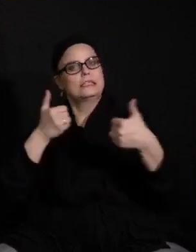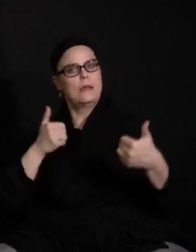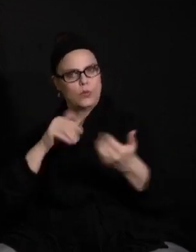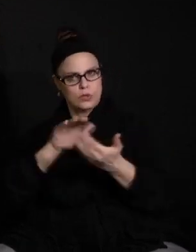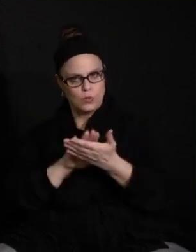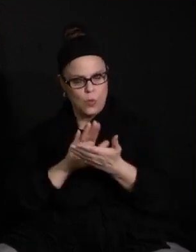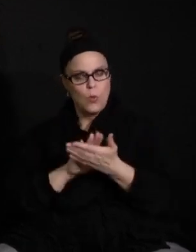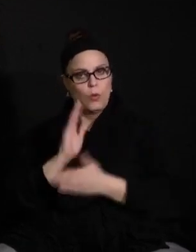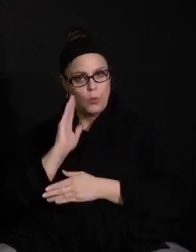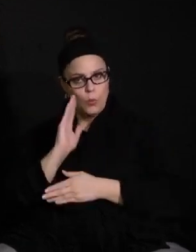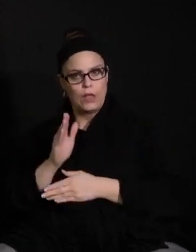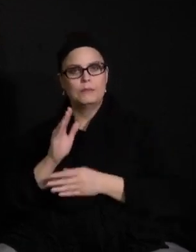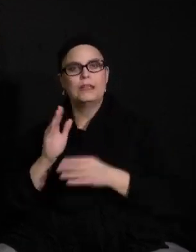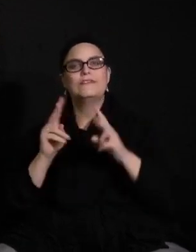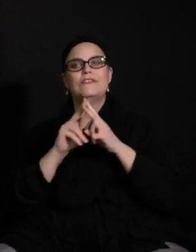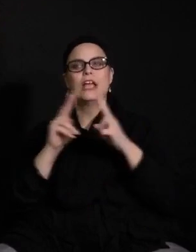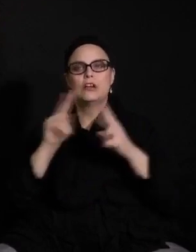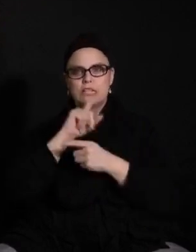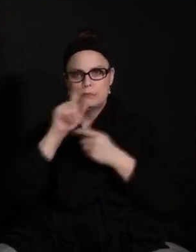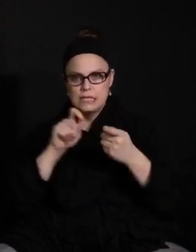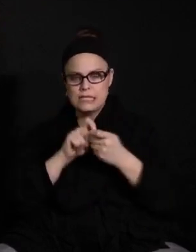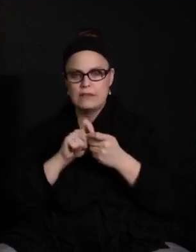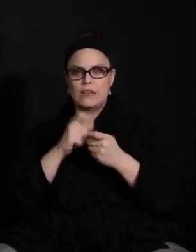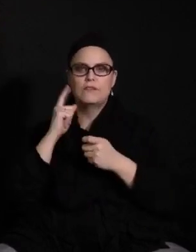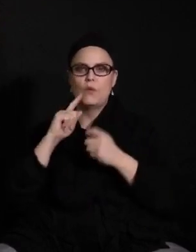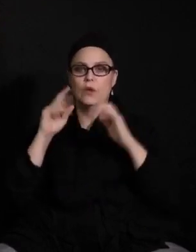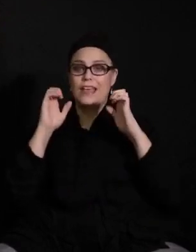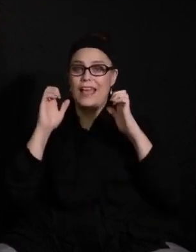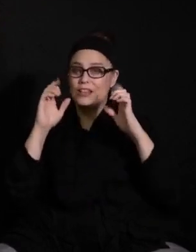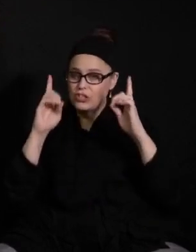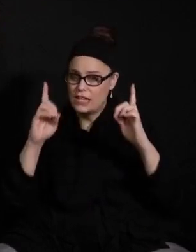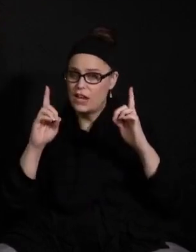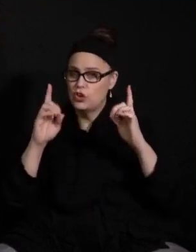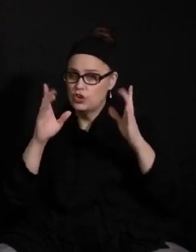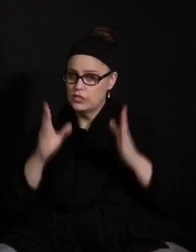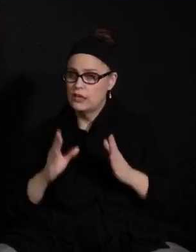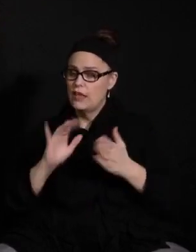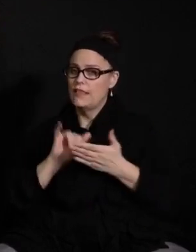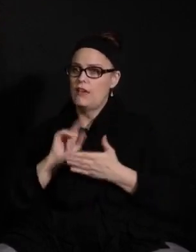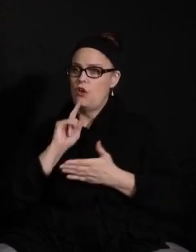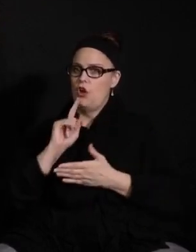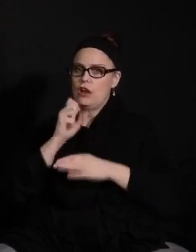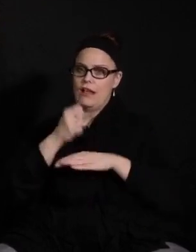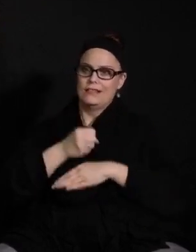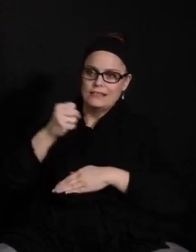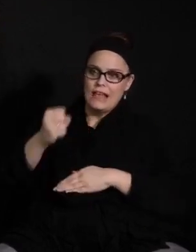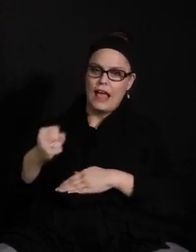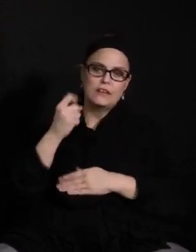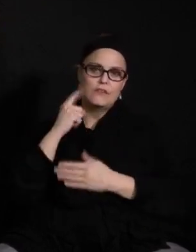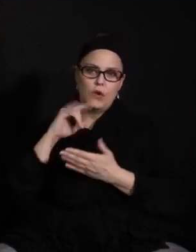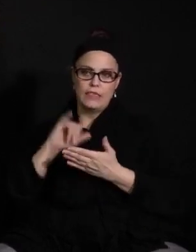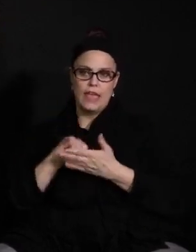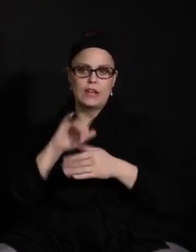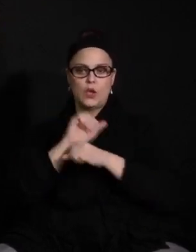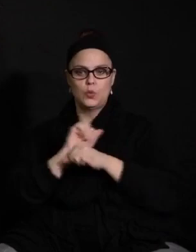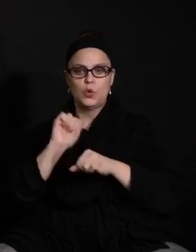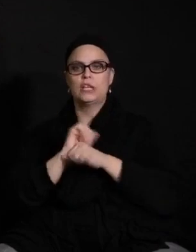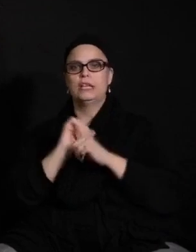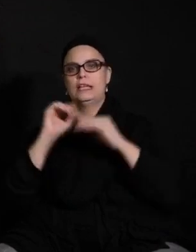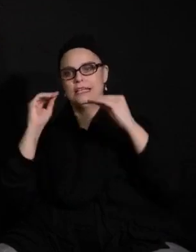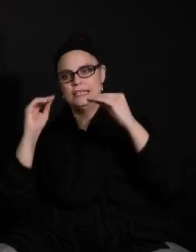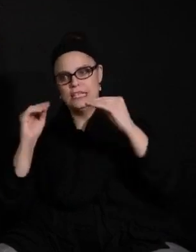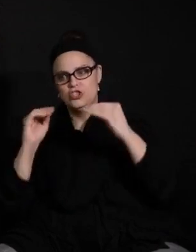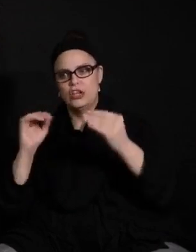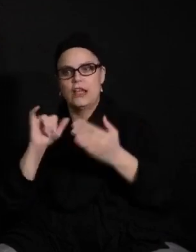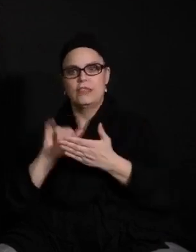and being very specific for the educators that are that are assigned and that are that are working and teaching in that